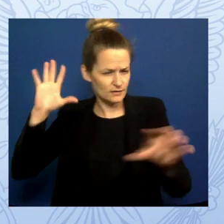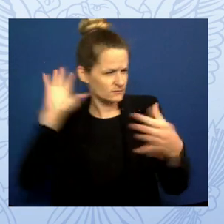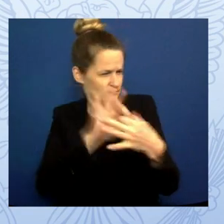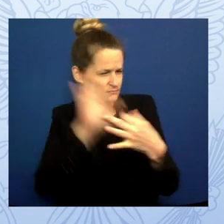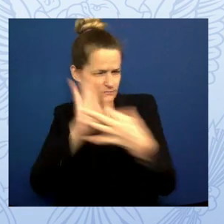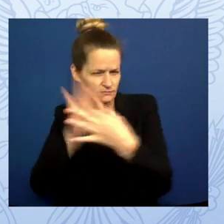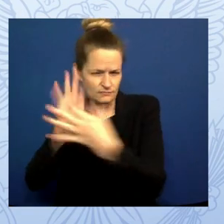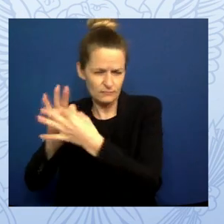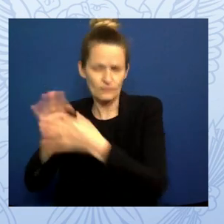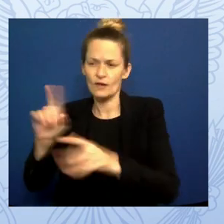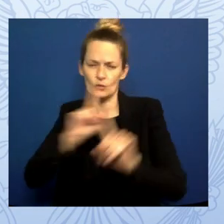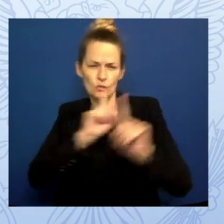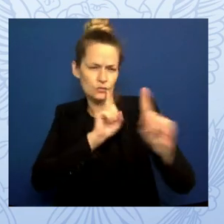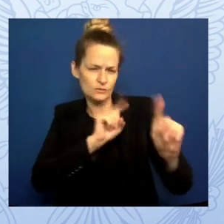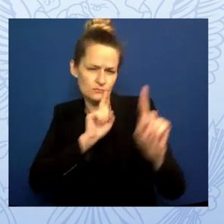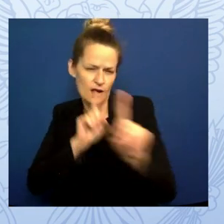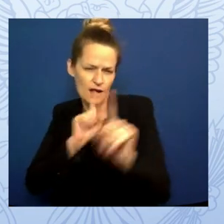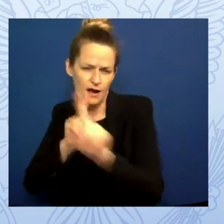to resources.